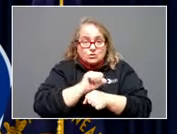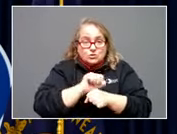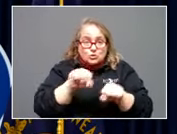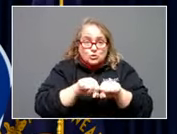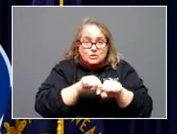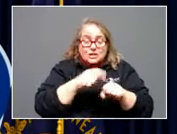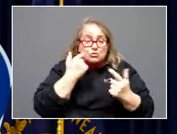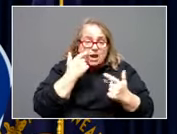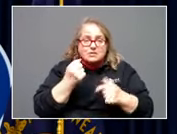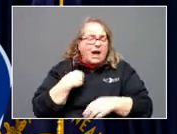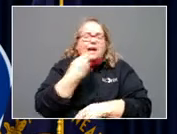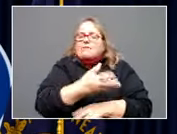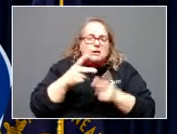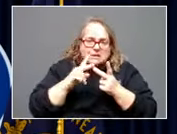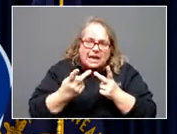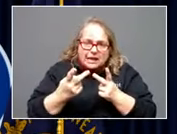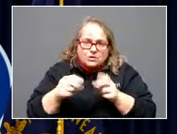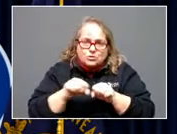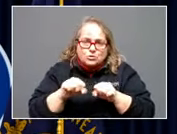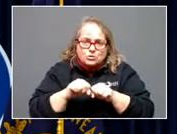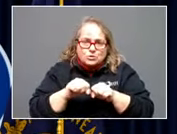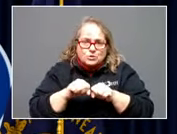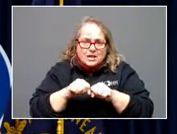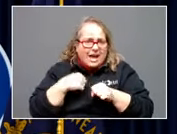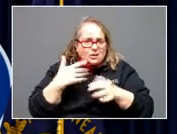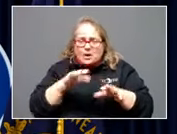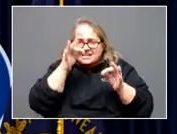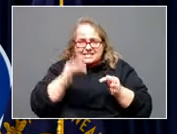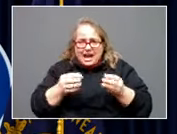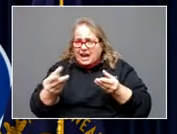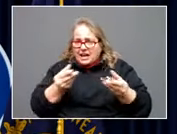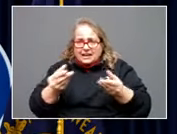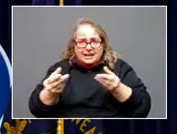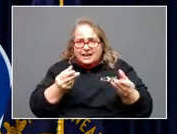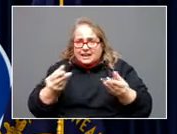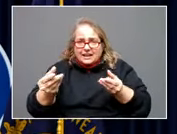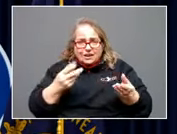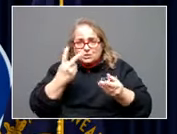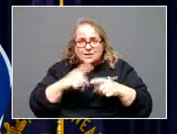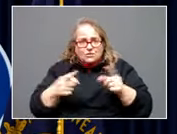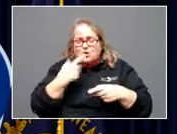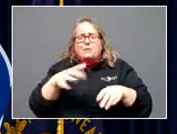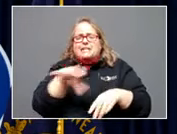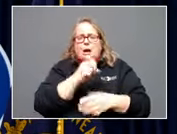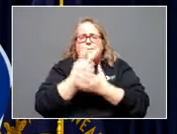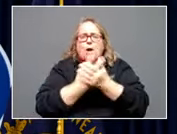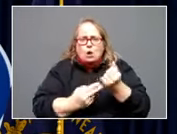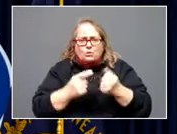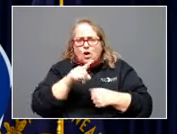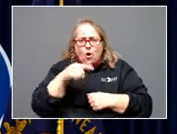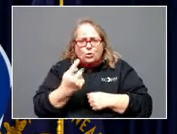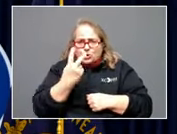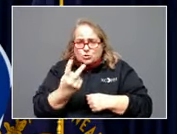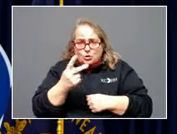gave him a second pair, you know. I mean, I didn't want him to have to decide between the two different ones. Take them both. They were going to be the only two pair of shoes other than the